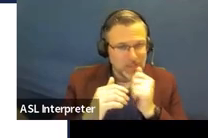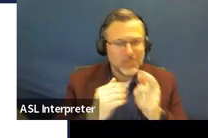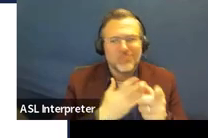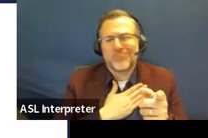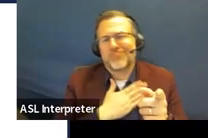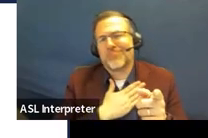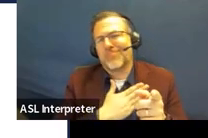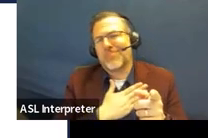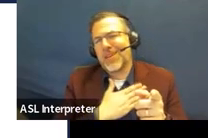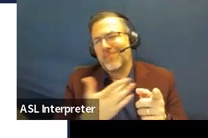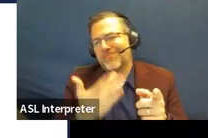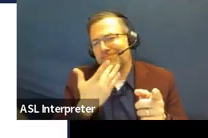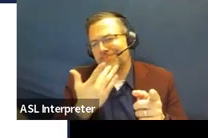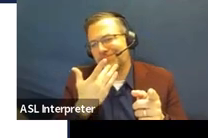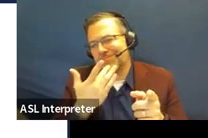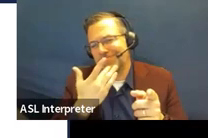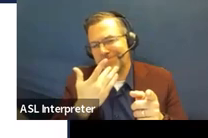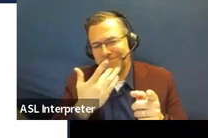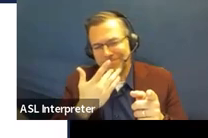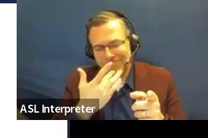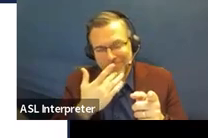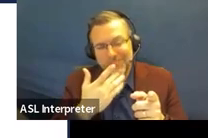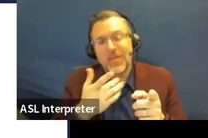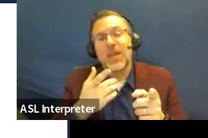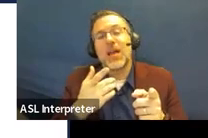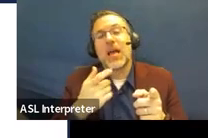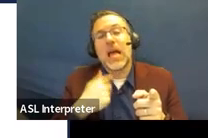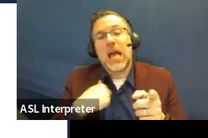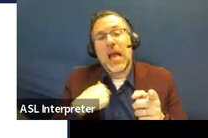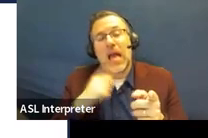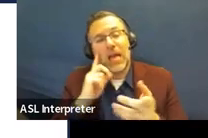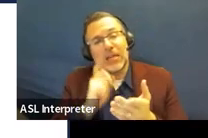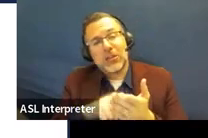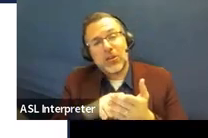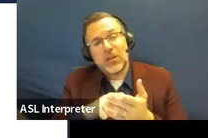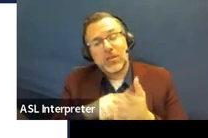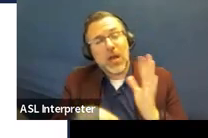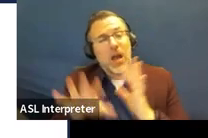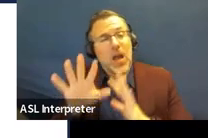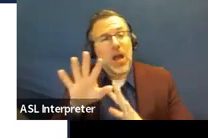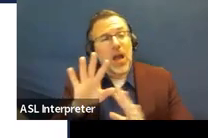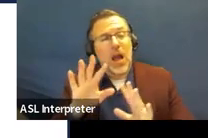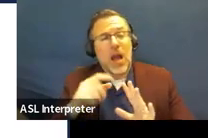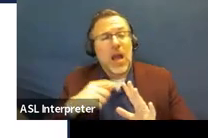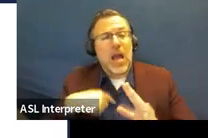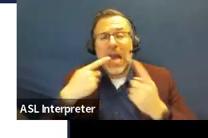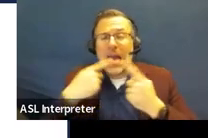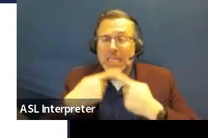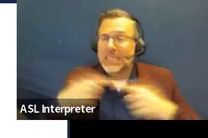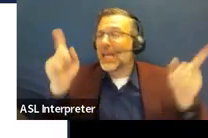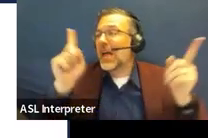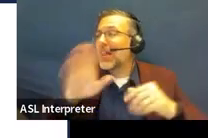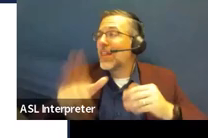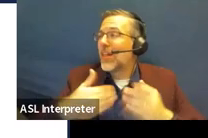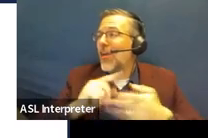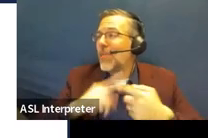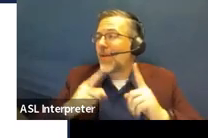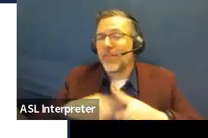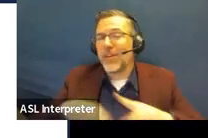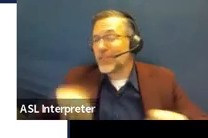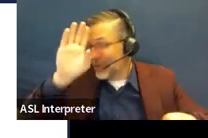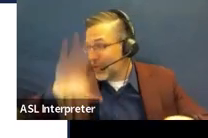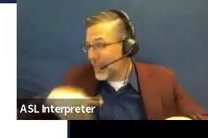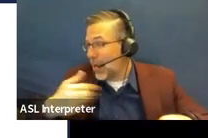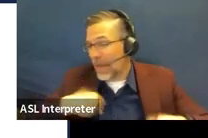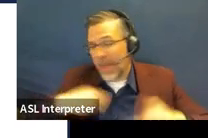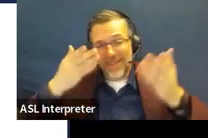favorite resource. As soon as I learned about this, I just tell everybody I know about it. So hopefully you've all seen it. But this is what we